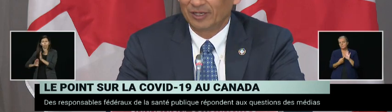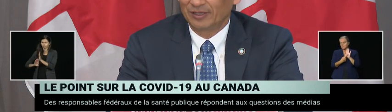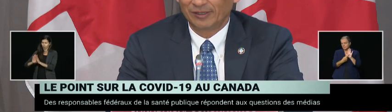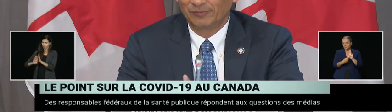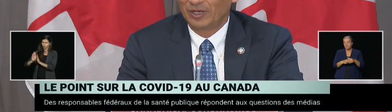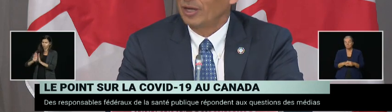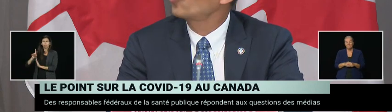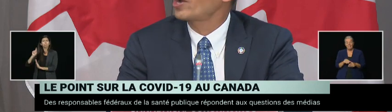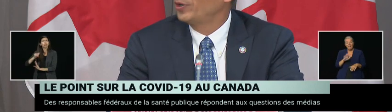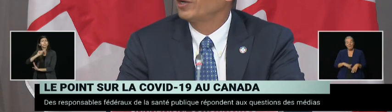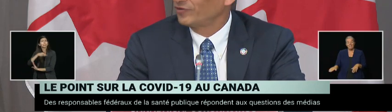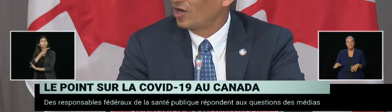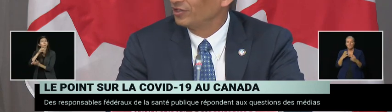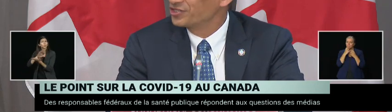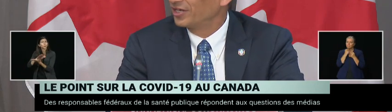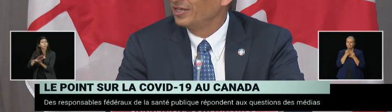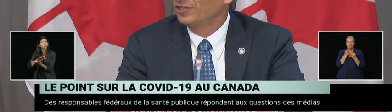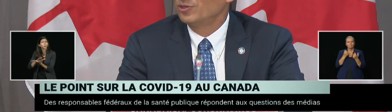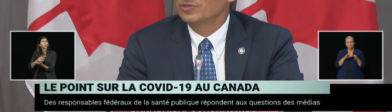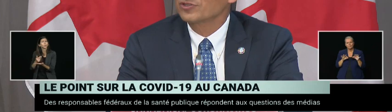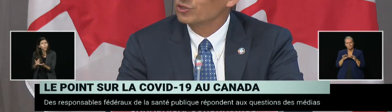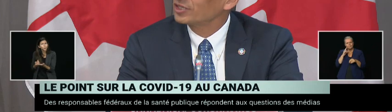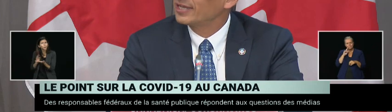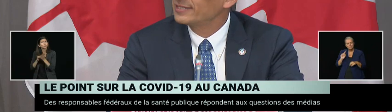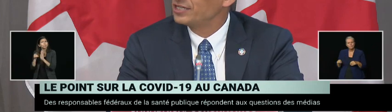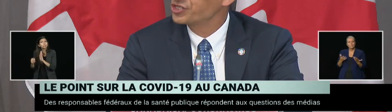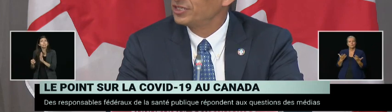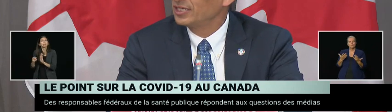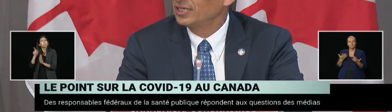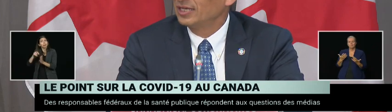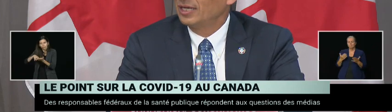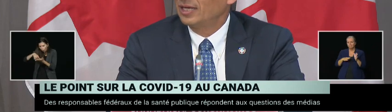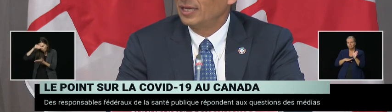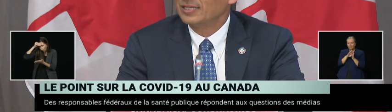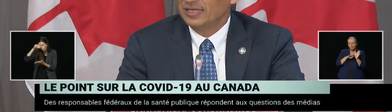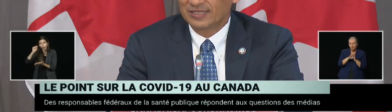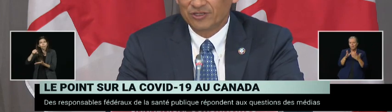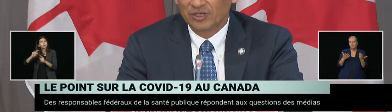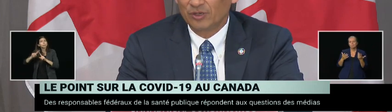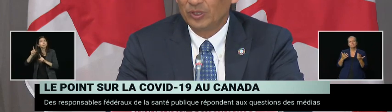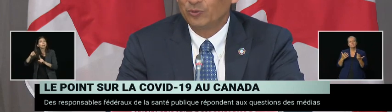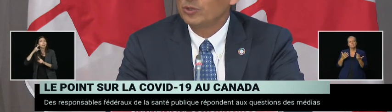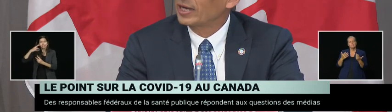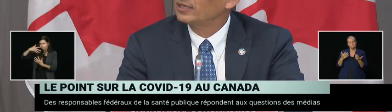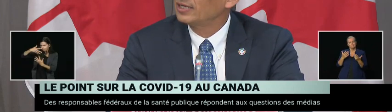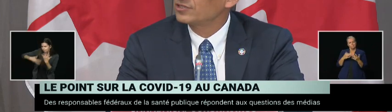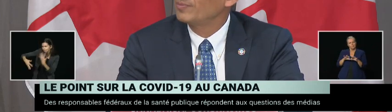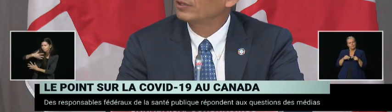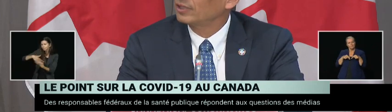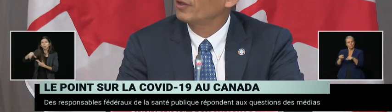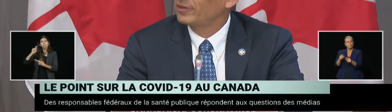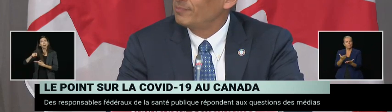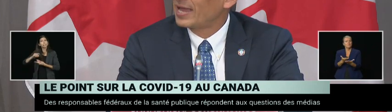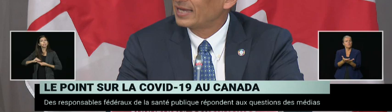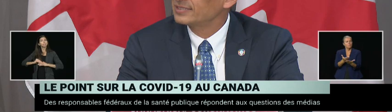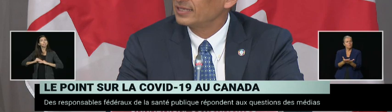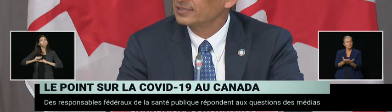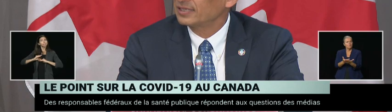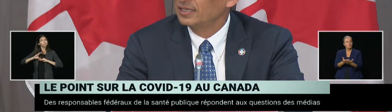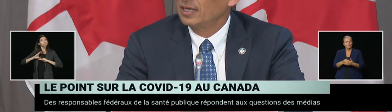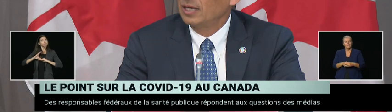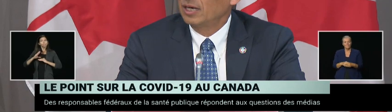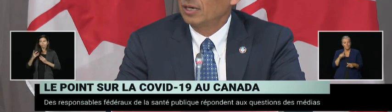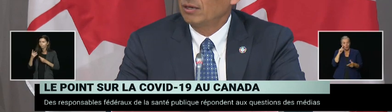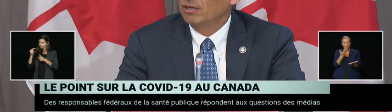acquiring of knowledge in terms of socialization, et cetera. We recognize our mental health impacts